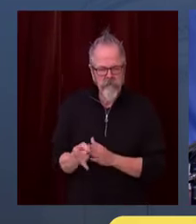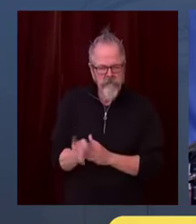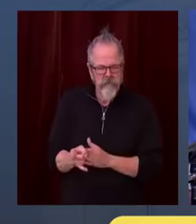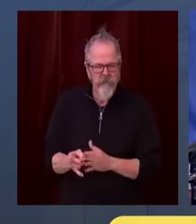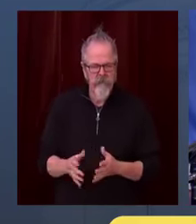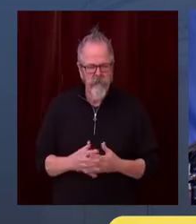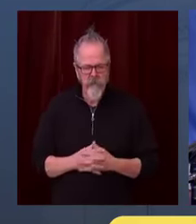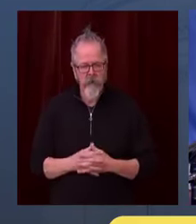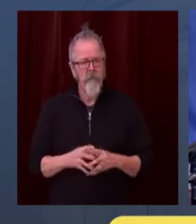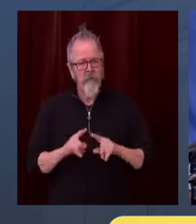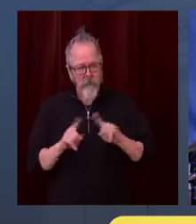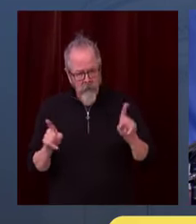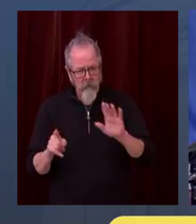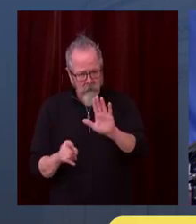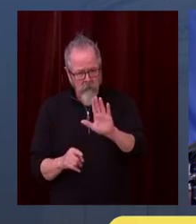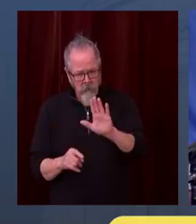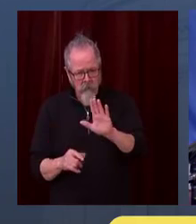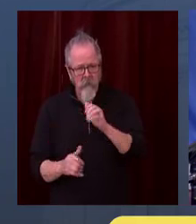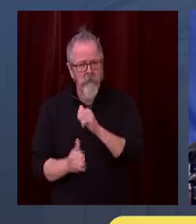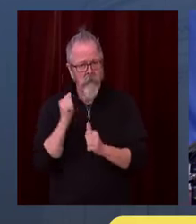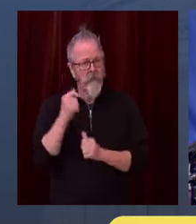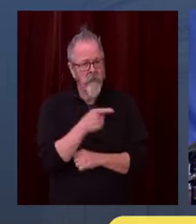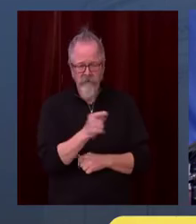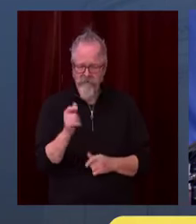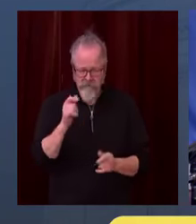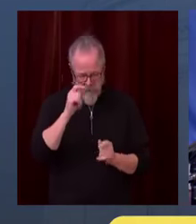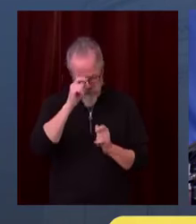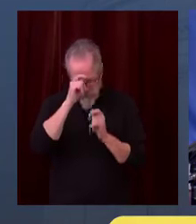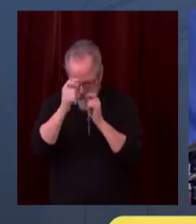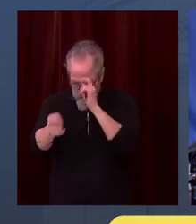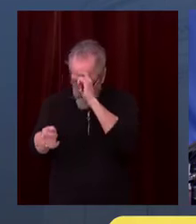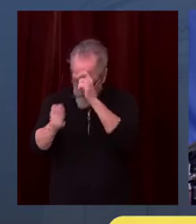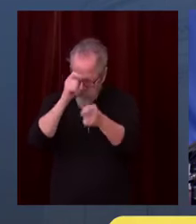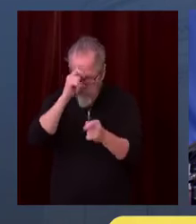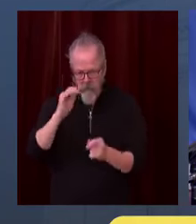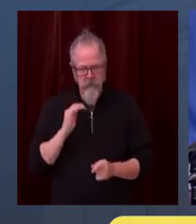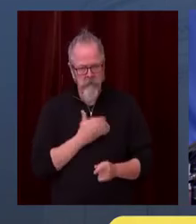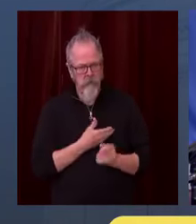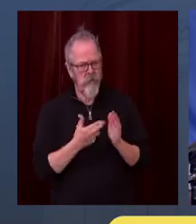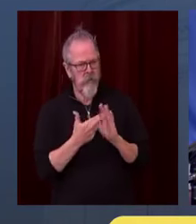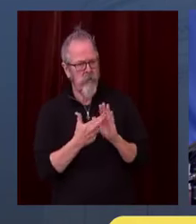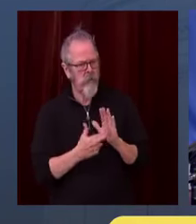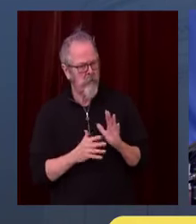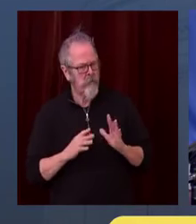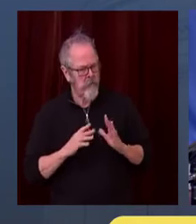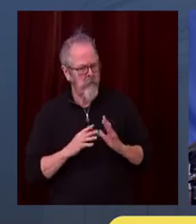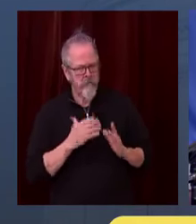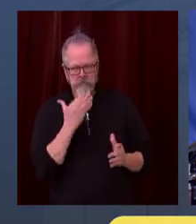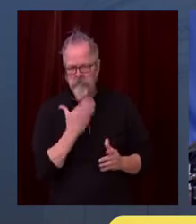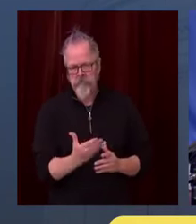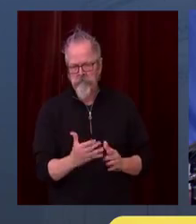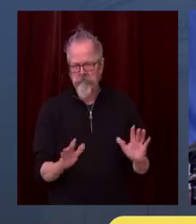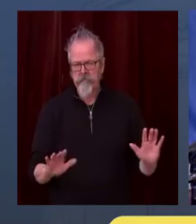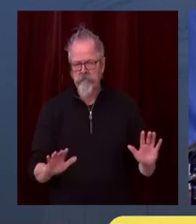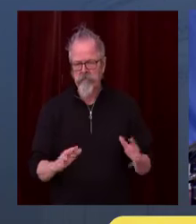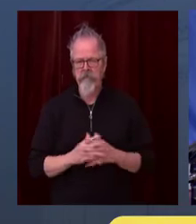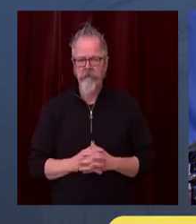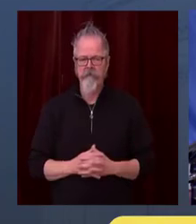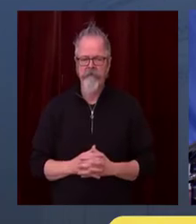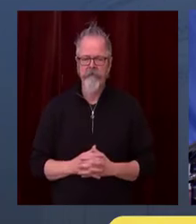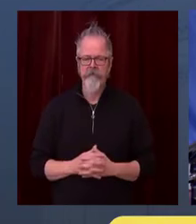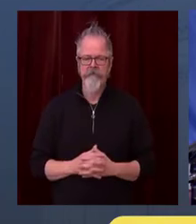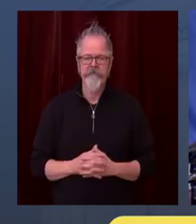All right. We've got time for two more. Up next, we'll go to Austin Jenkins with Northwest News Network. Go ahead, Austin. Hi, Governor.